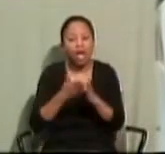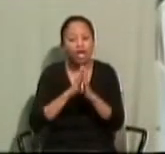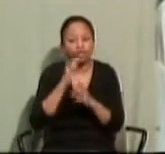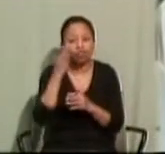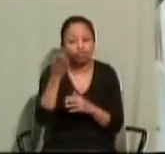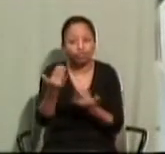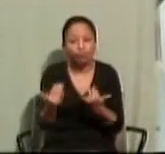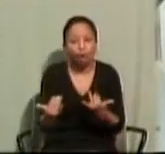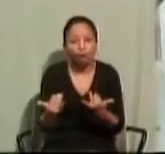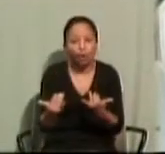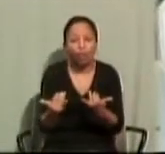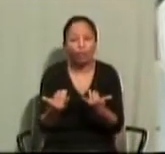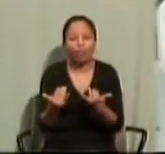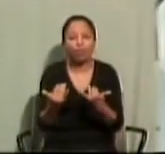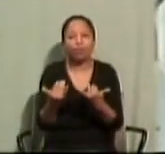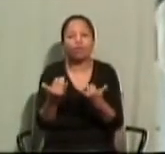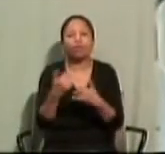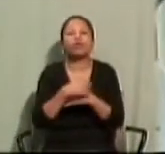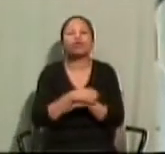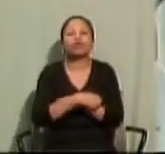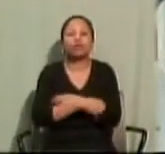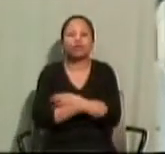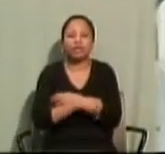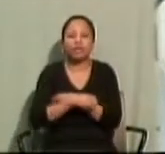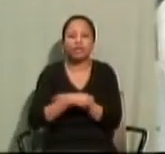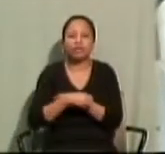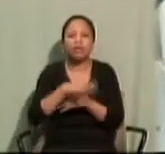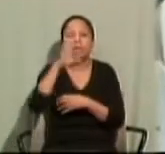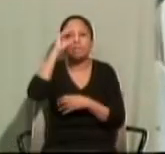which I did and is now a Catholic,